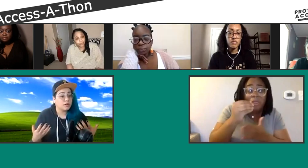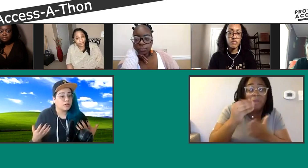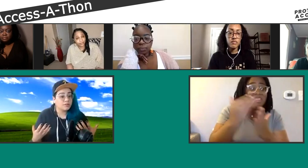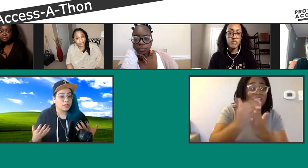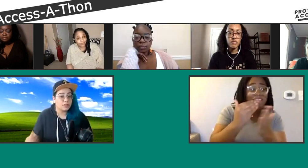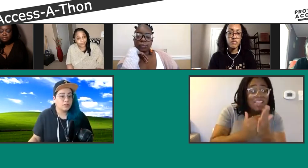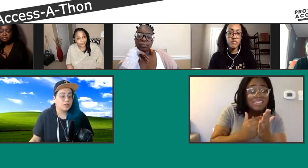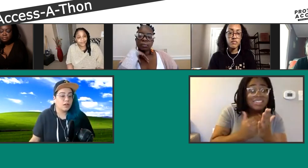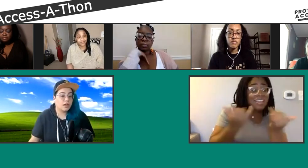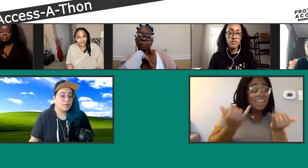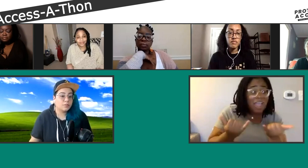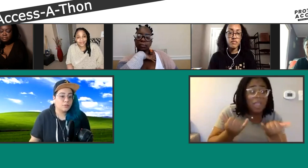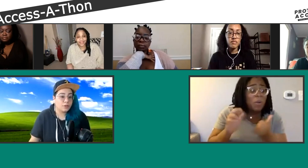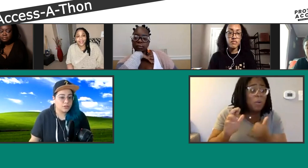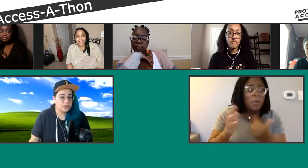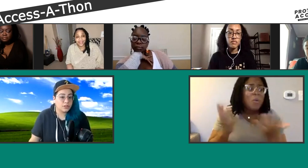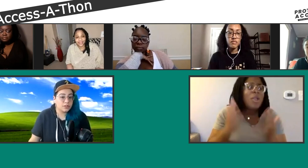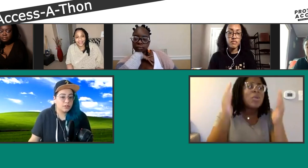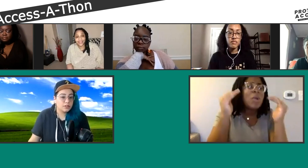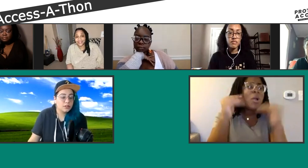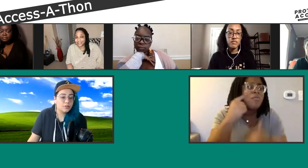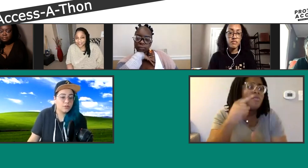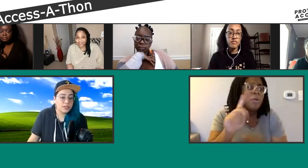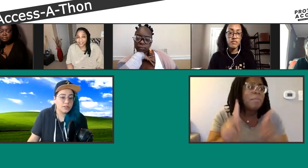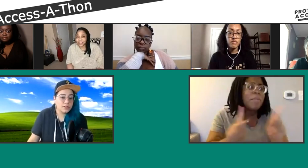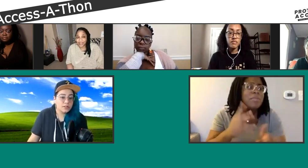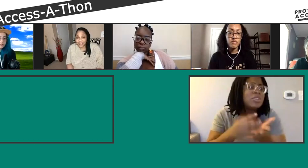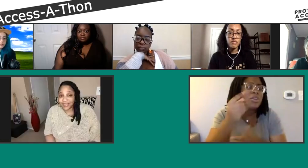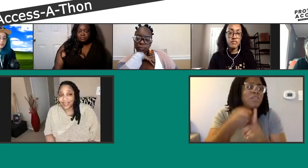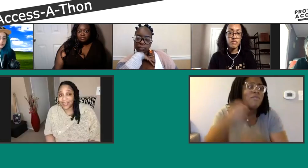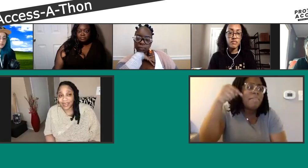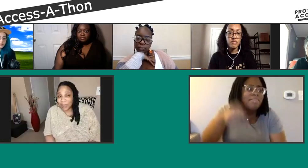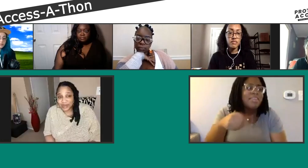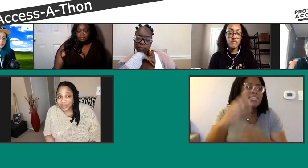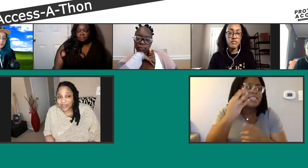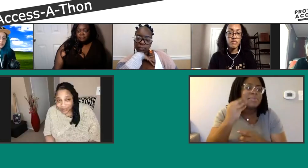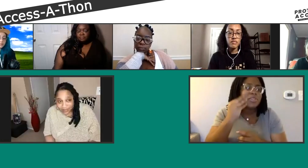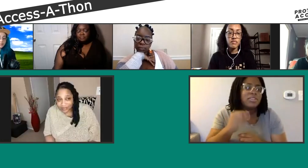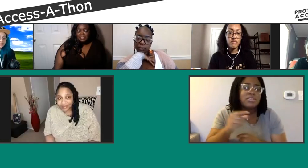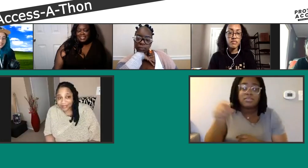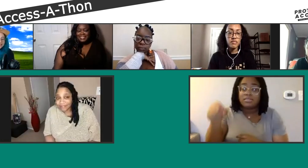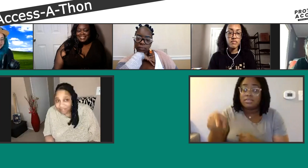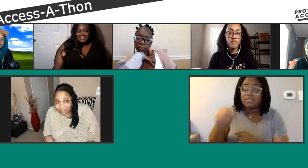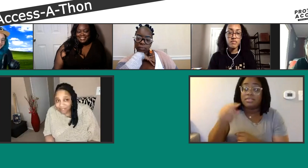for even, um, for people to learn from this? Accommodations.